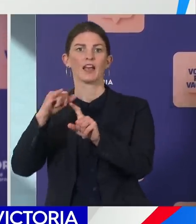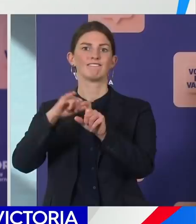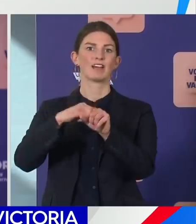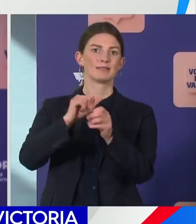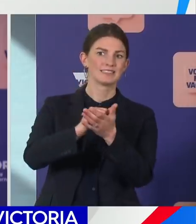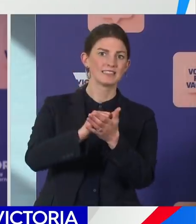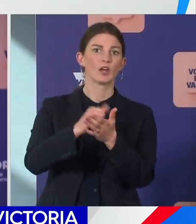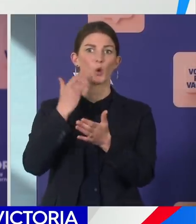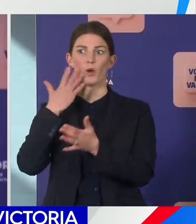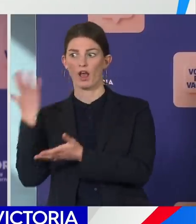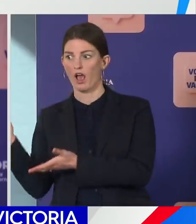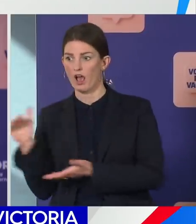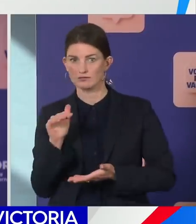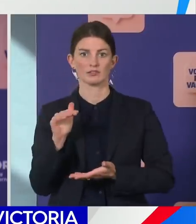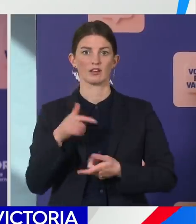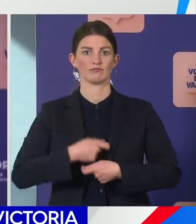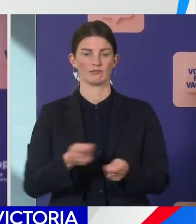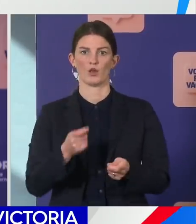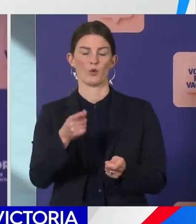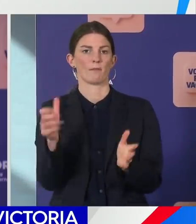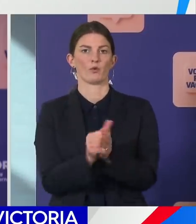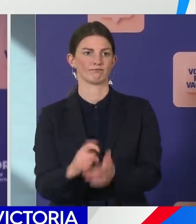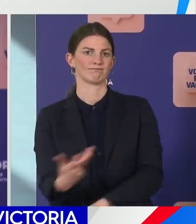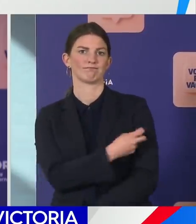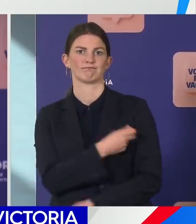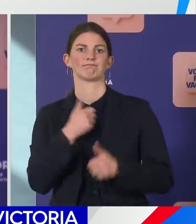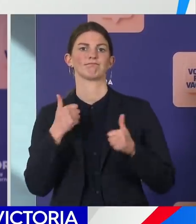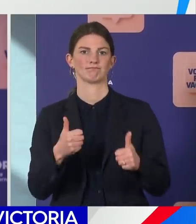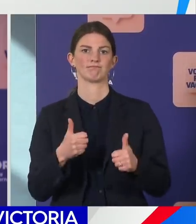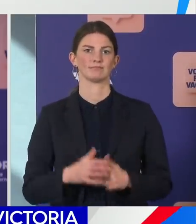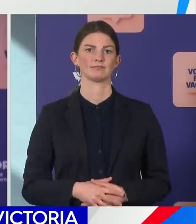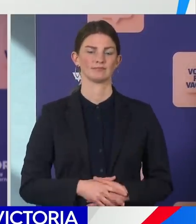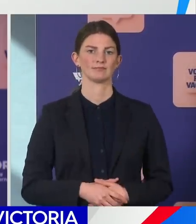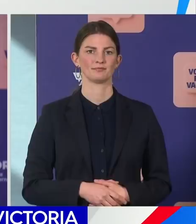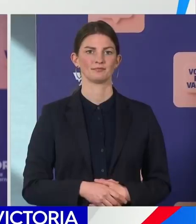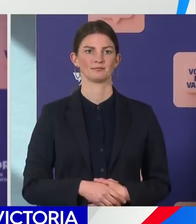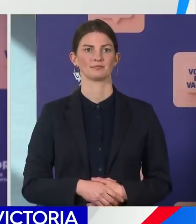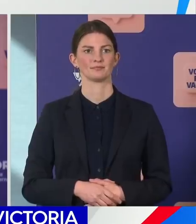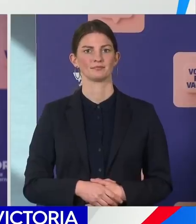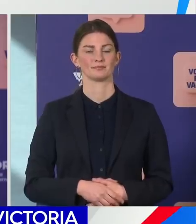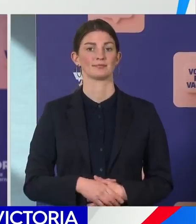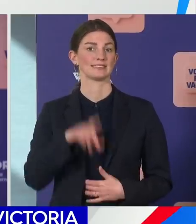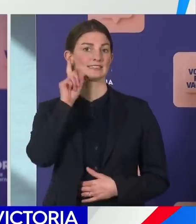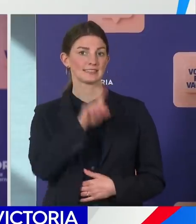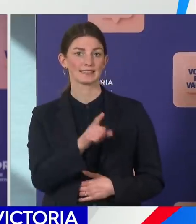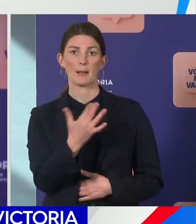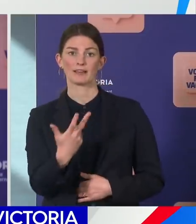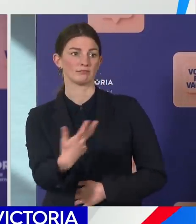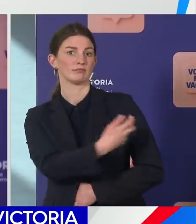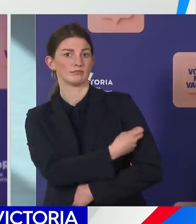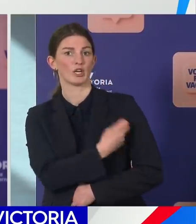vaccines into Victorians arms. Yesterday, there were 35